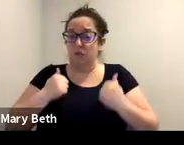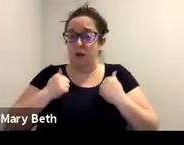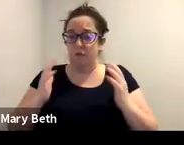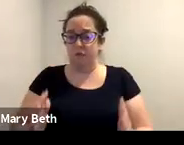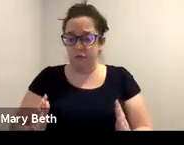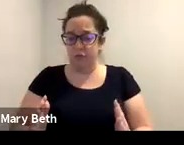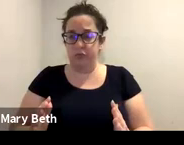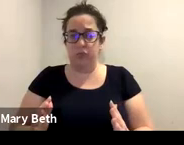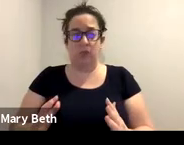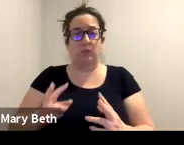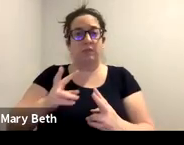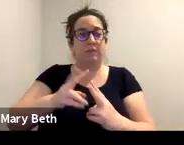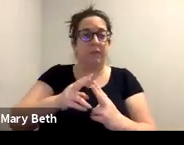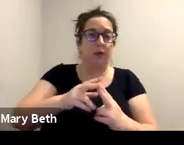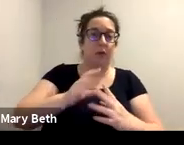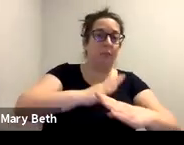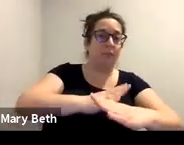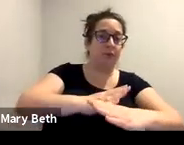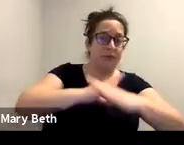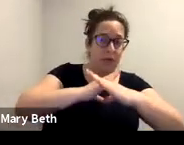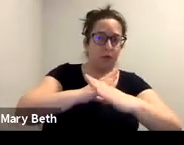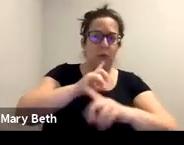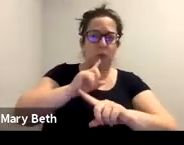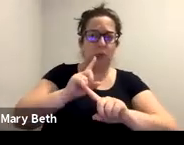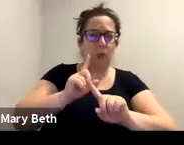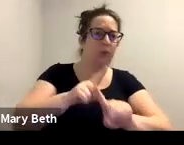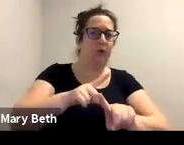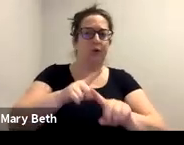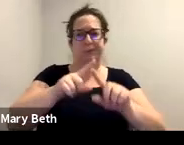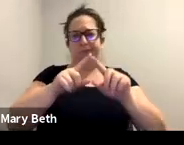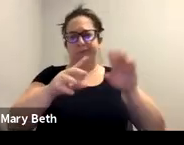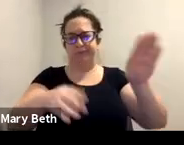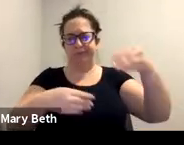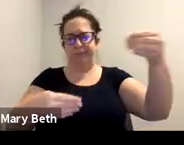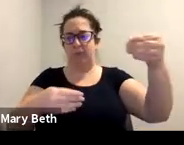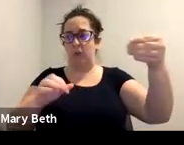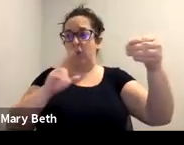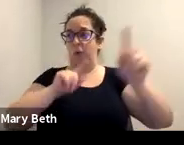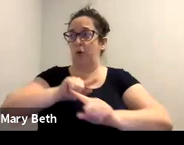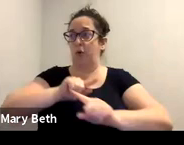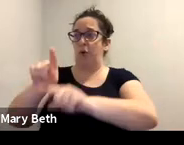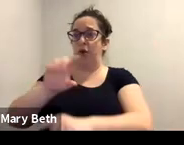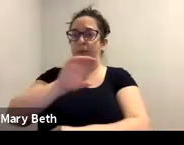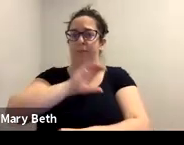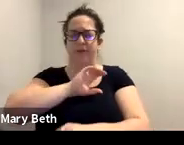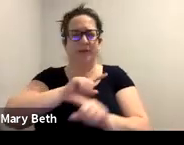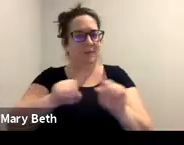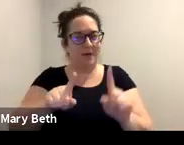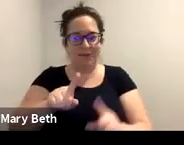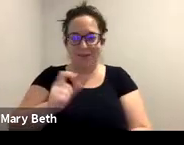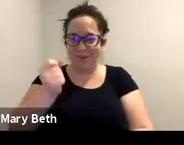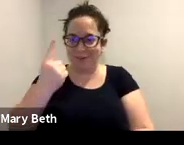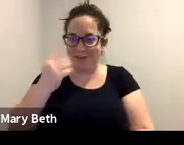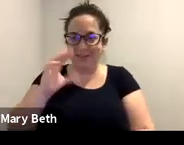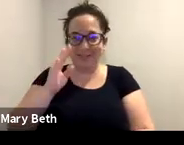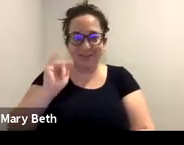protection order or go report to the police. But the fact is that within the civil arena, there are so